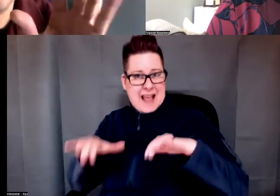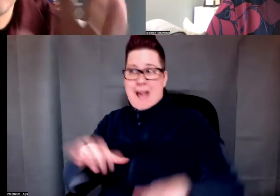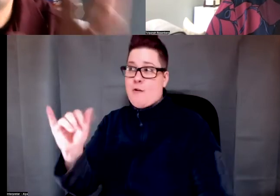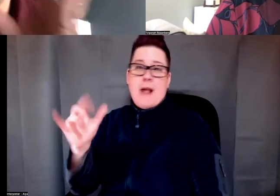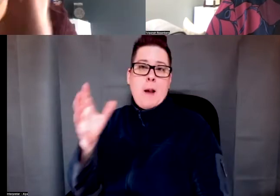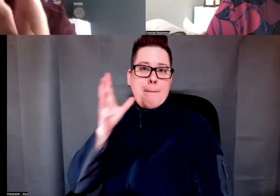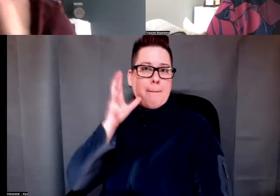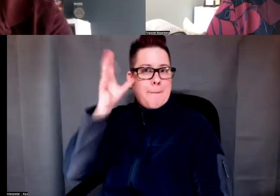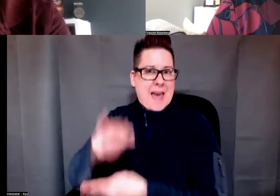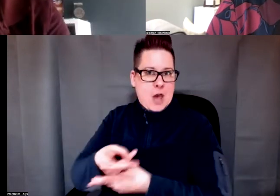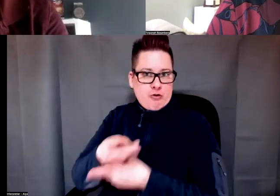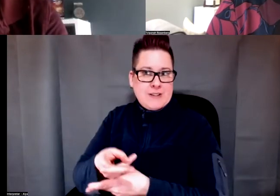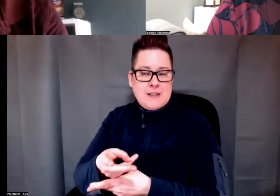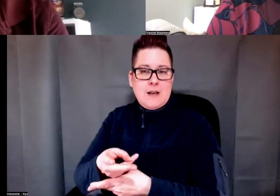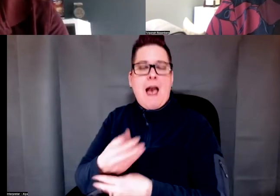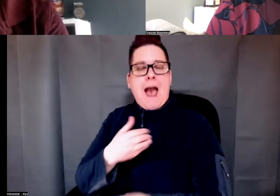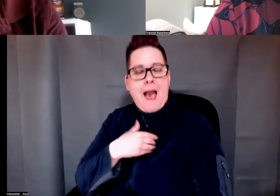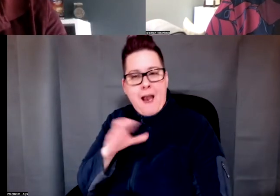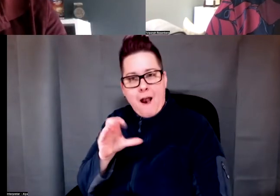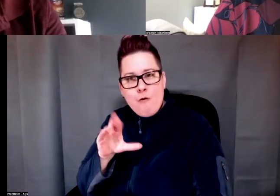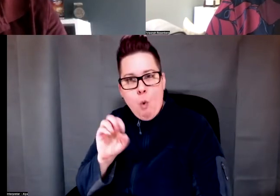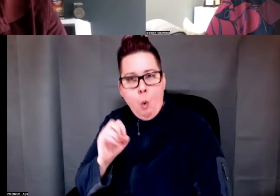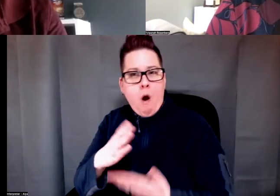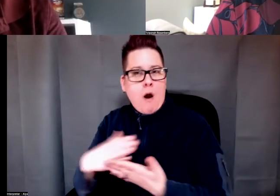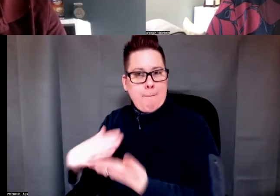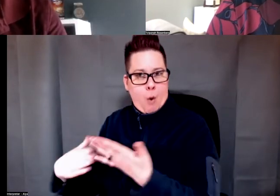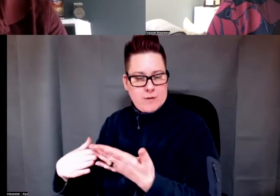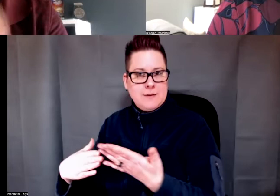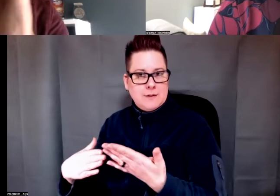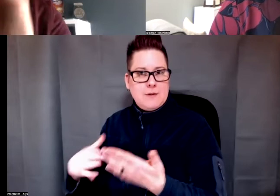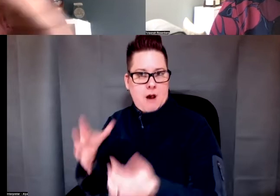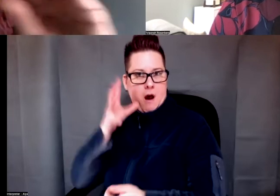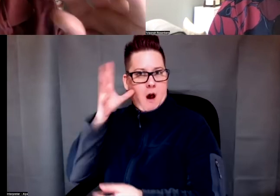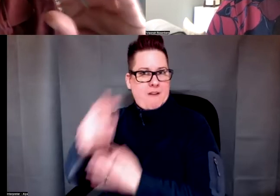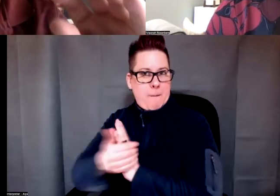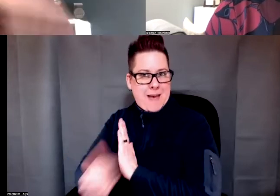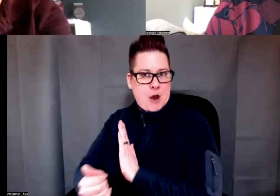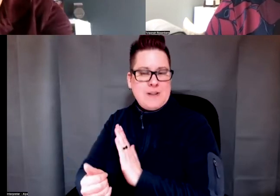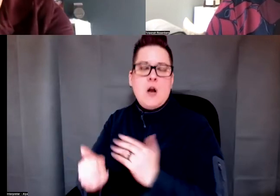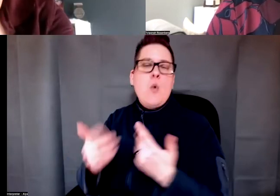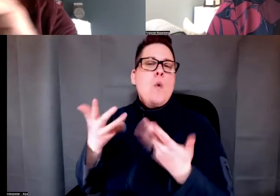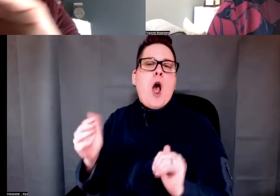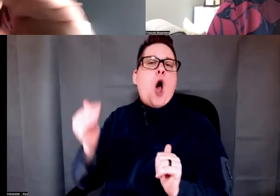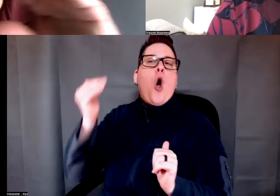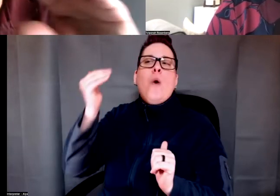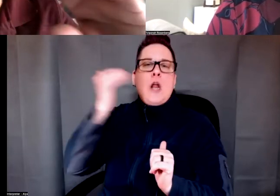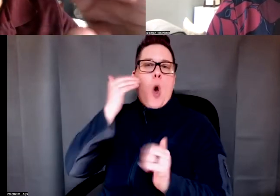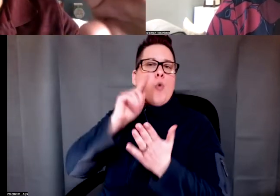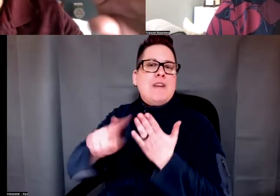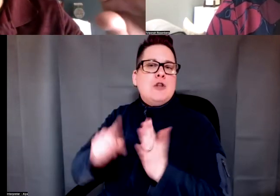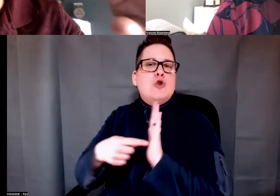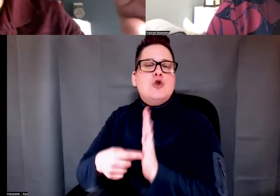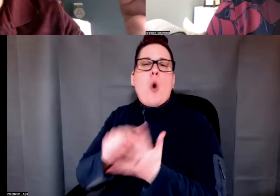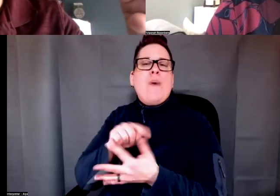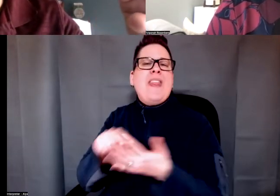there are core components of parenting that meta-analysis research already indicate to us that are very constant